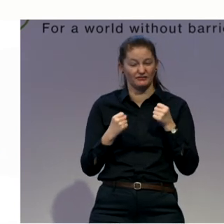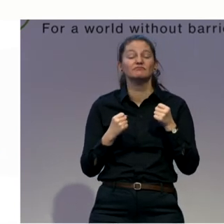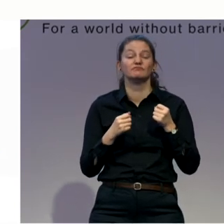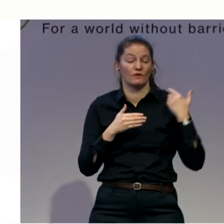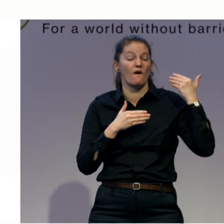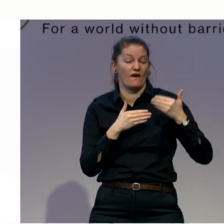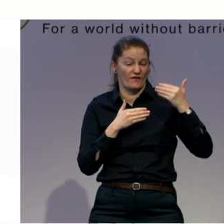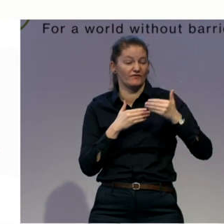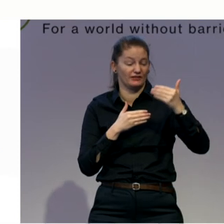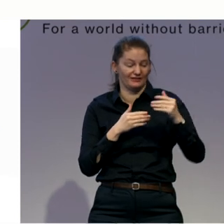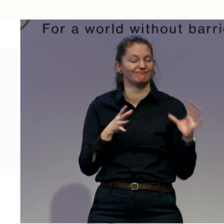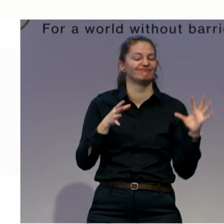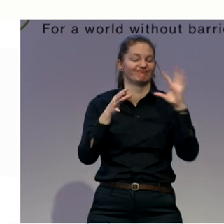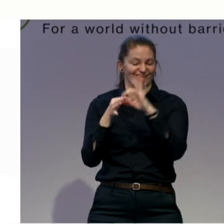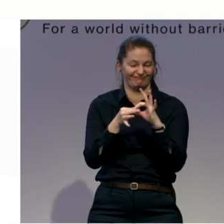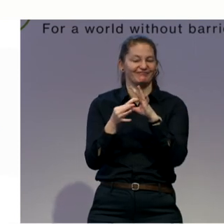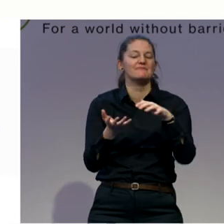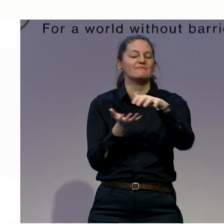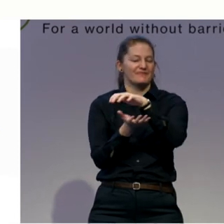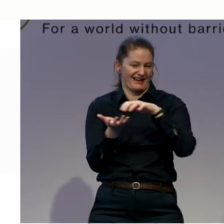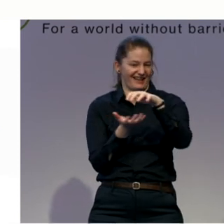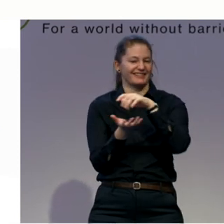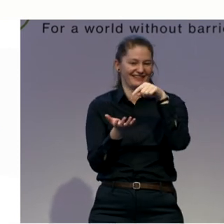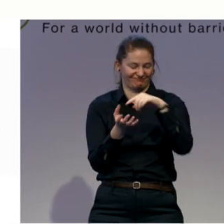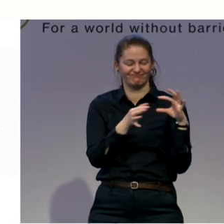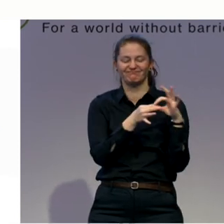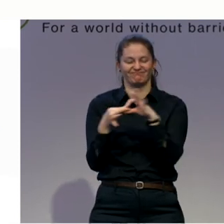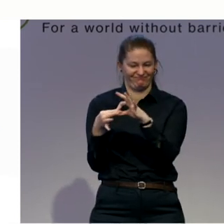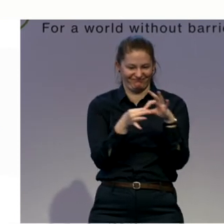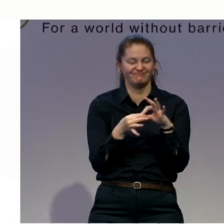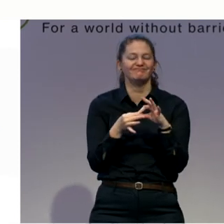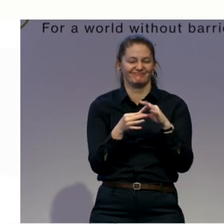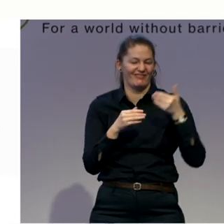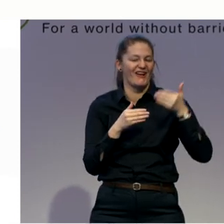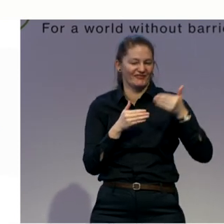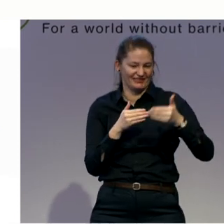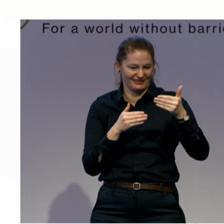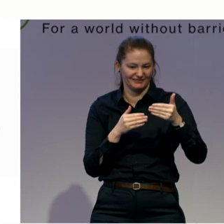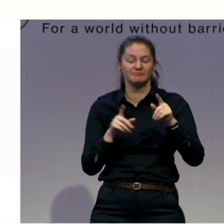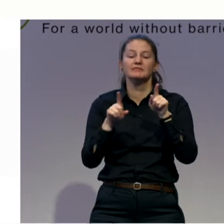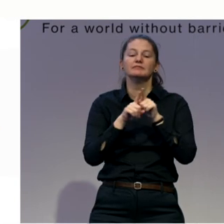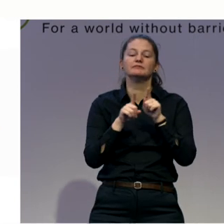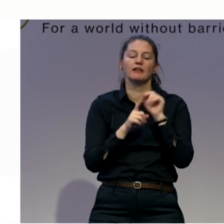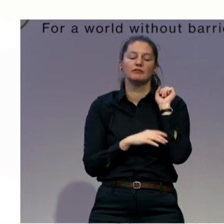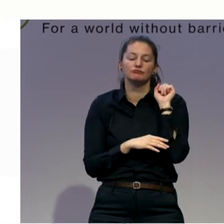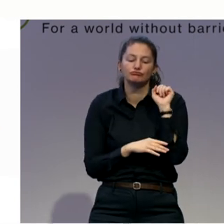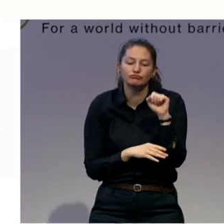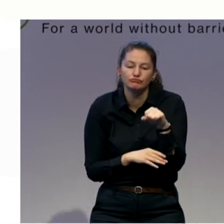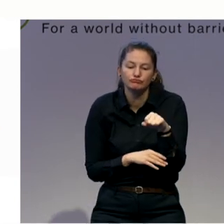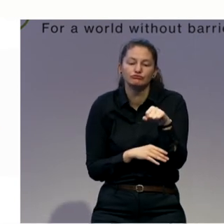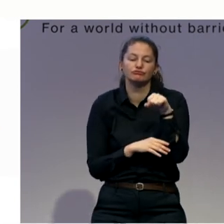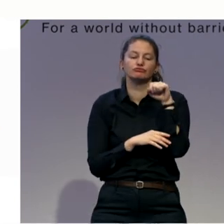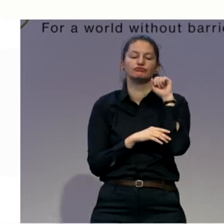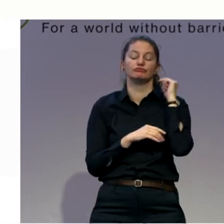flex your spine forward or do the rolling exercises. Flexion of your spine is usually